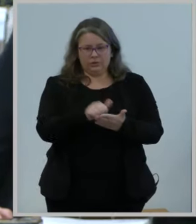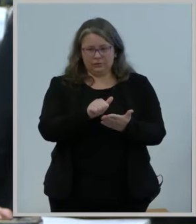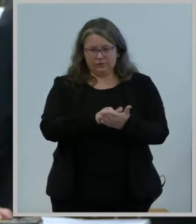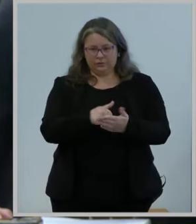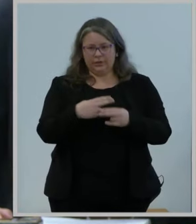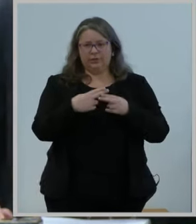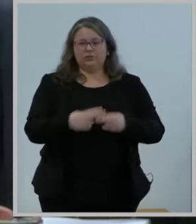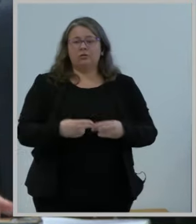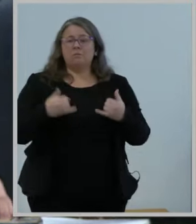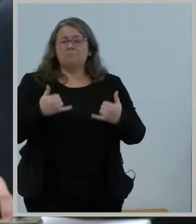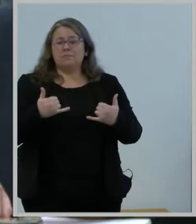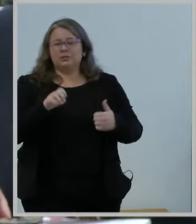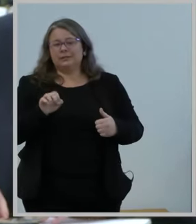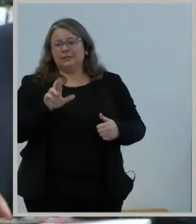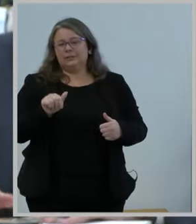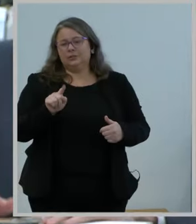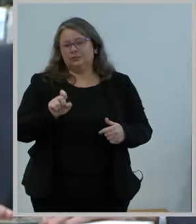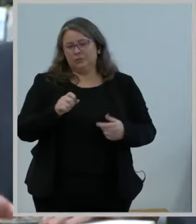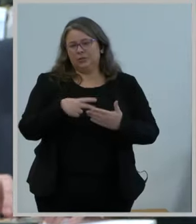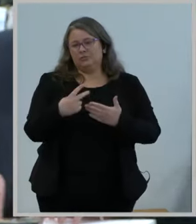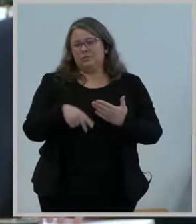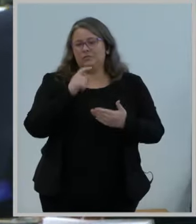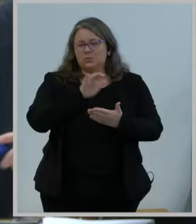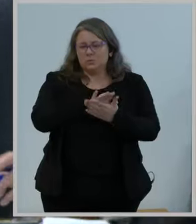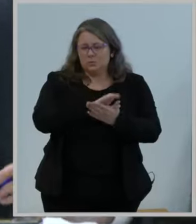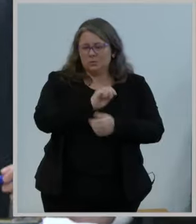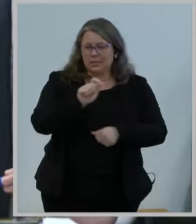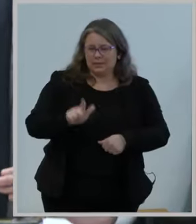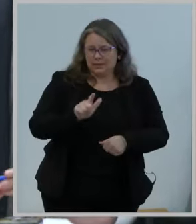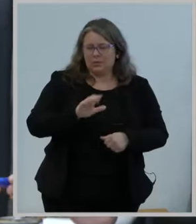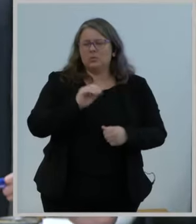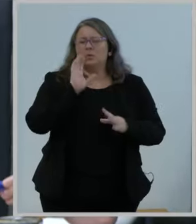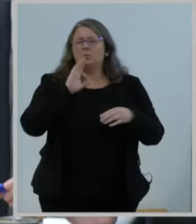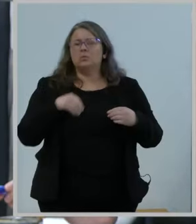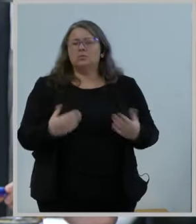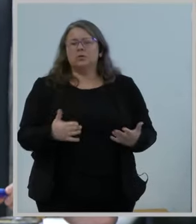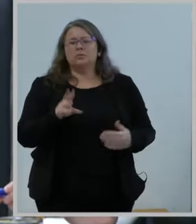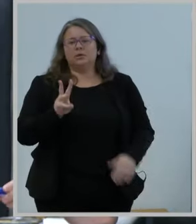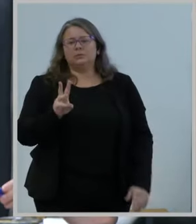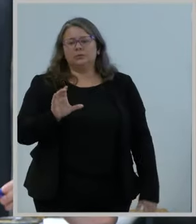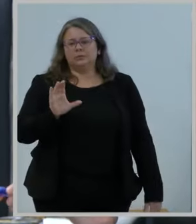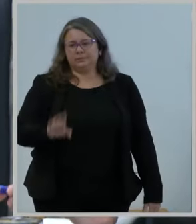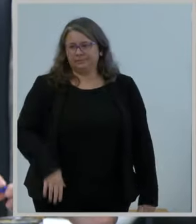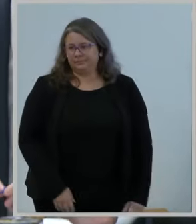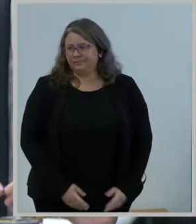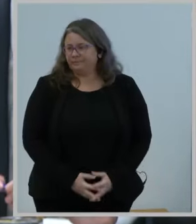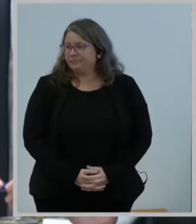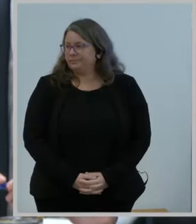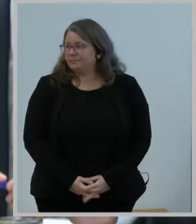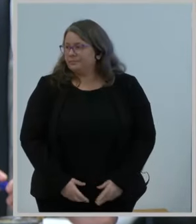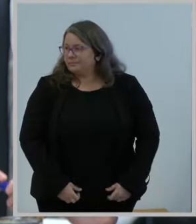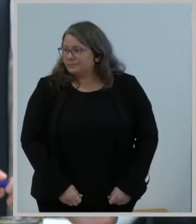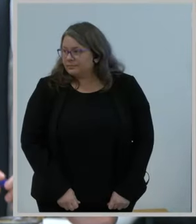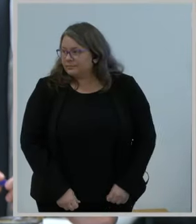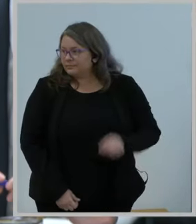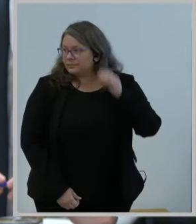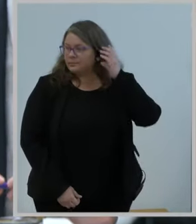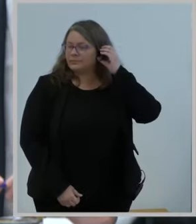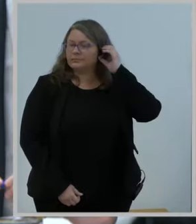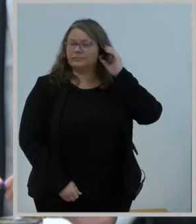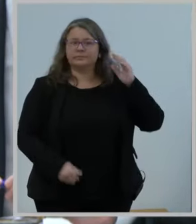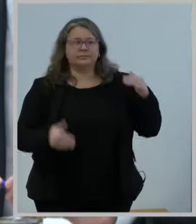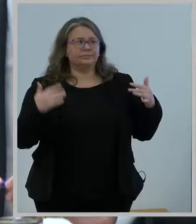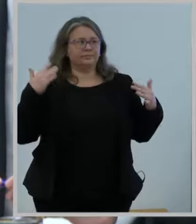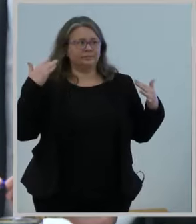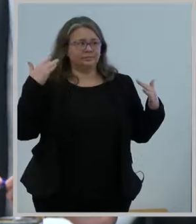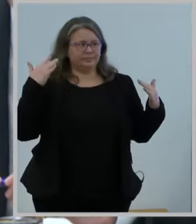and Libraries and will also be presented by the Wireline Competition Bureau. Trent Hartrader, Chief of the Bureau,